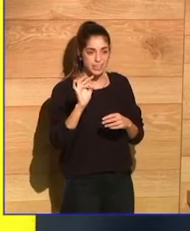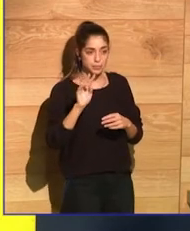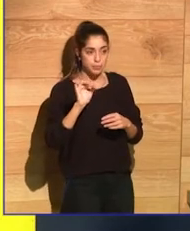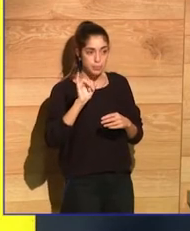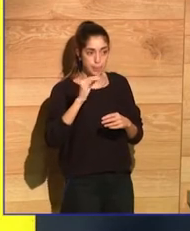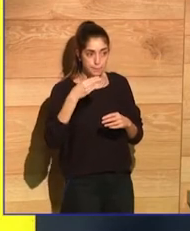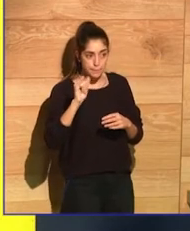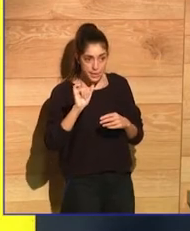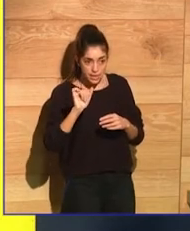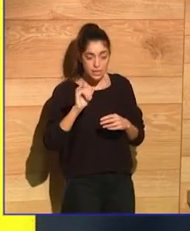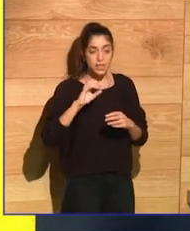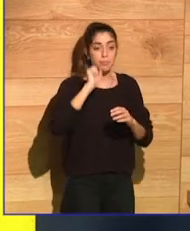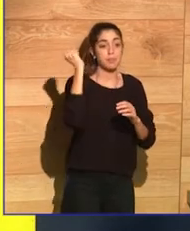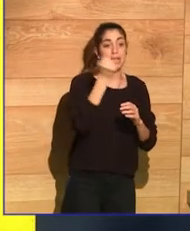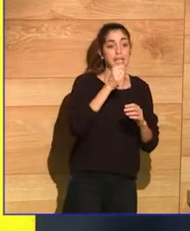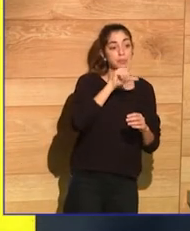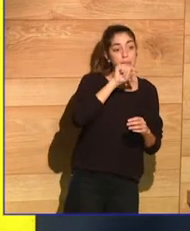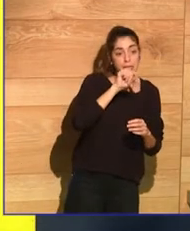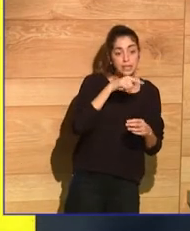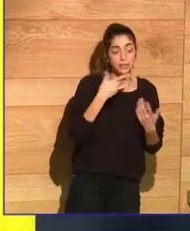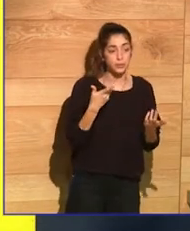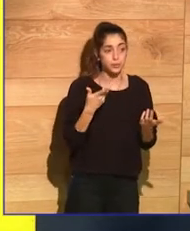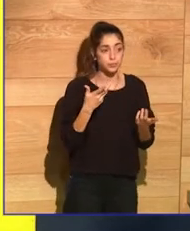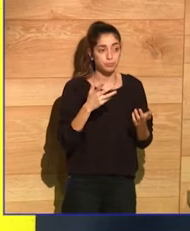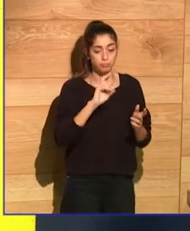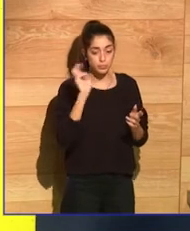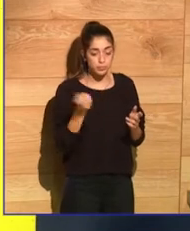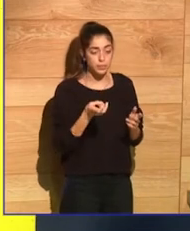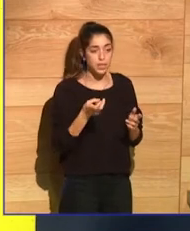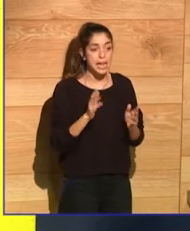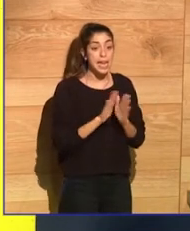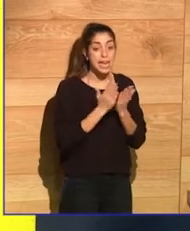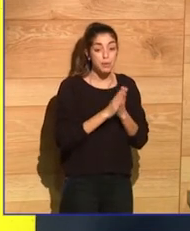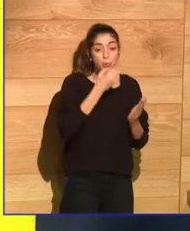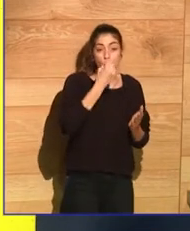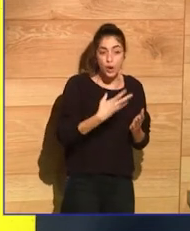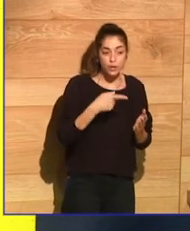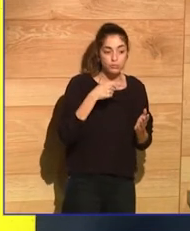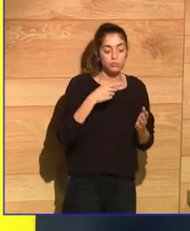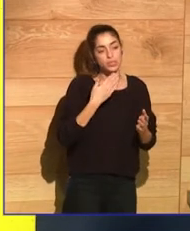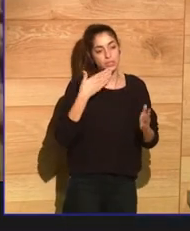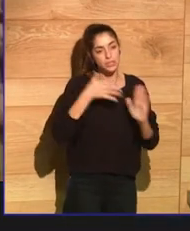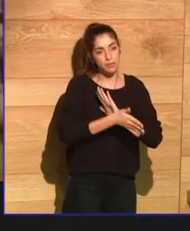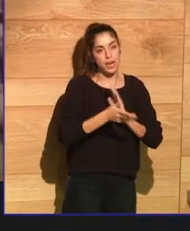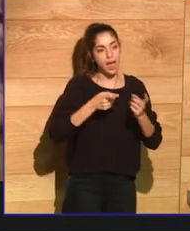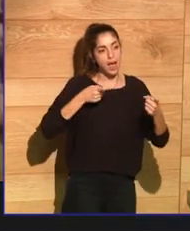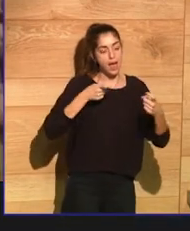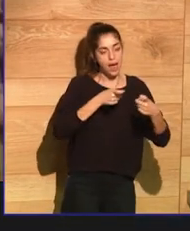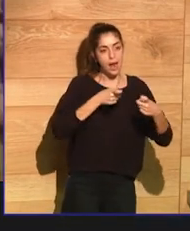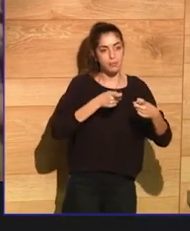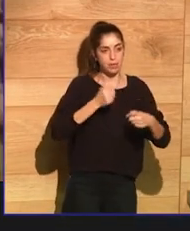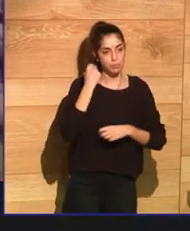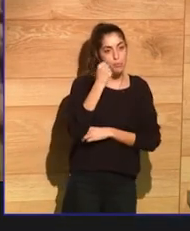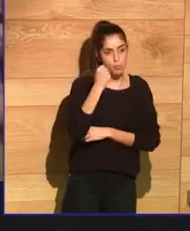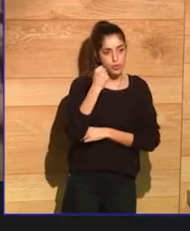the King, Great Gatsby, To Kill a Mockingbird, et cetera. A good book, could it be the most